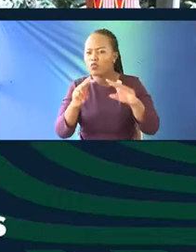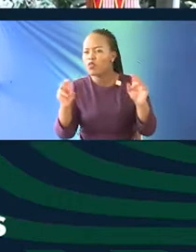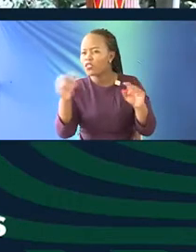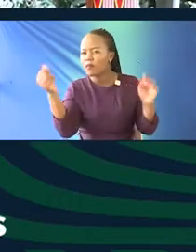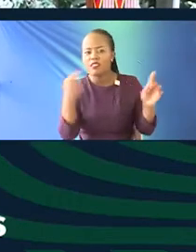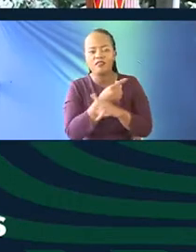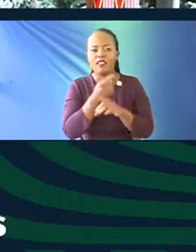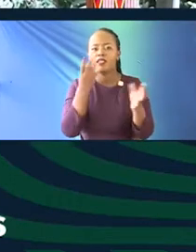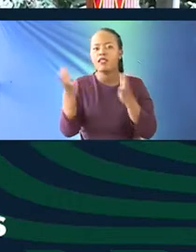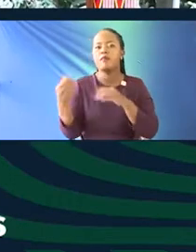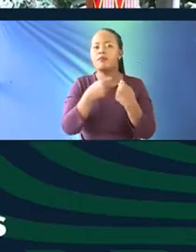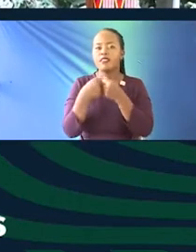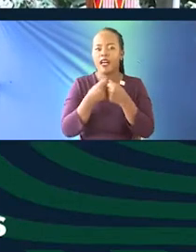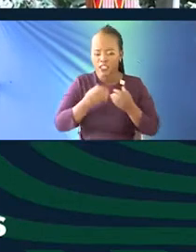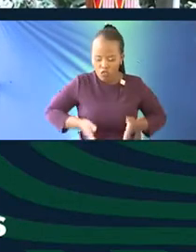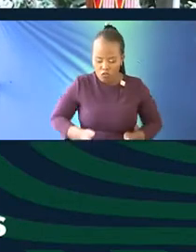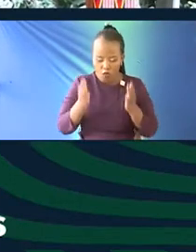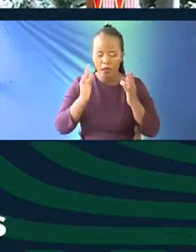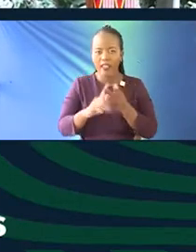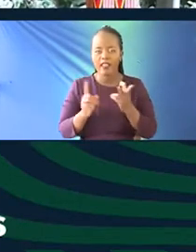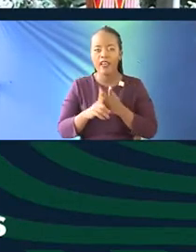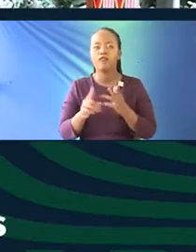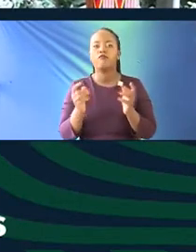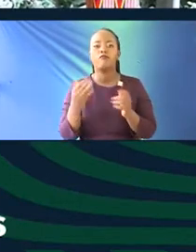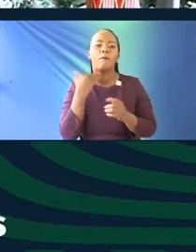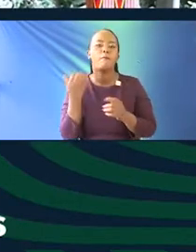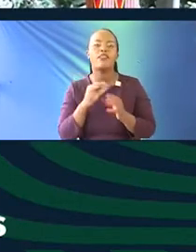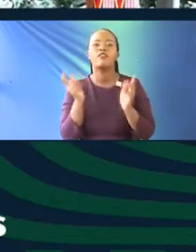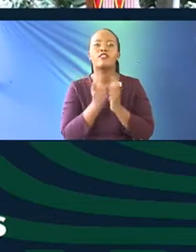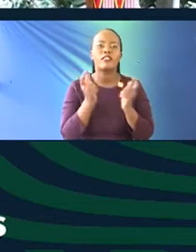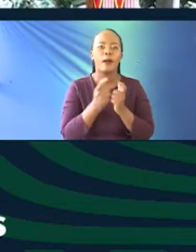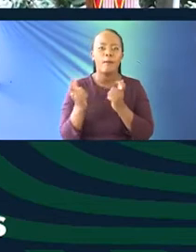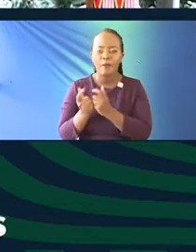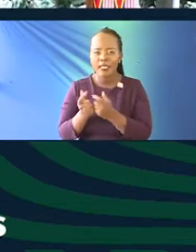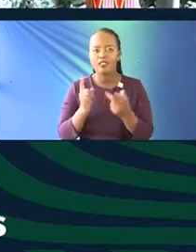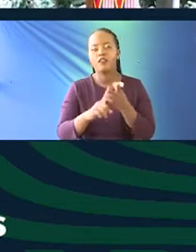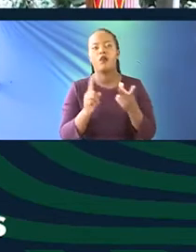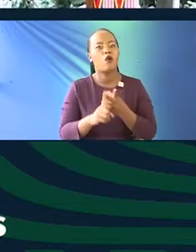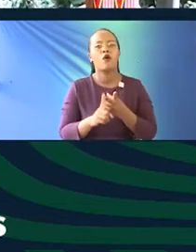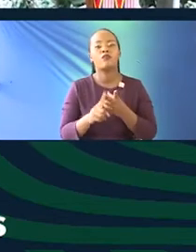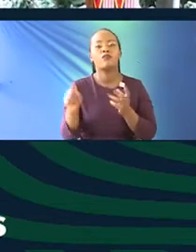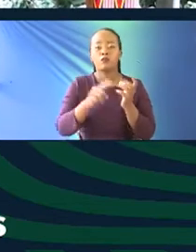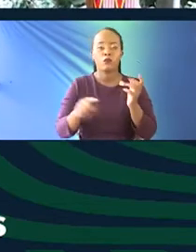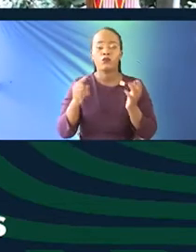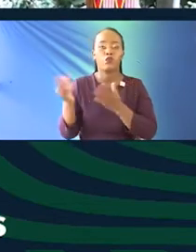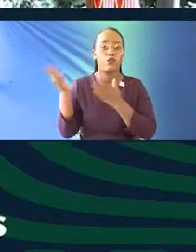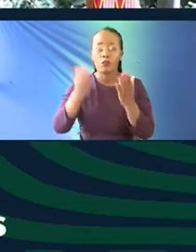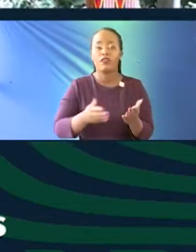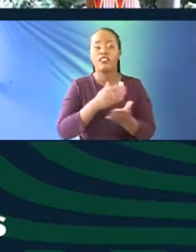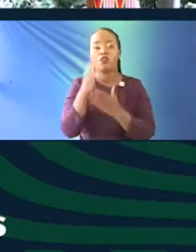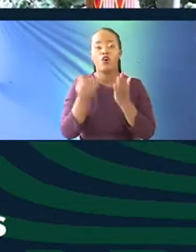period pains, or issues related to men's reproductive health, we provide those solutions from a traditional perspective,